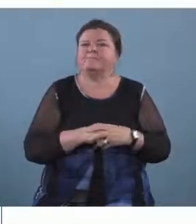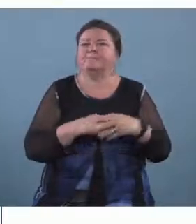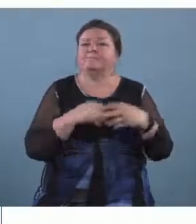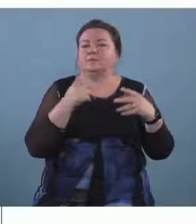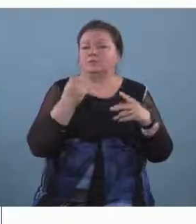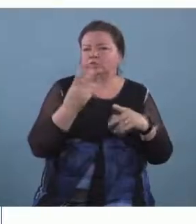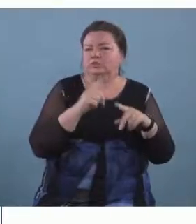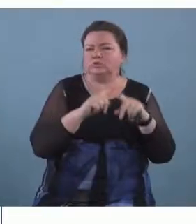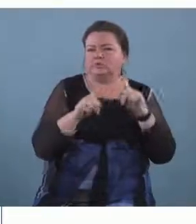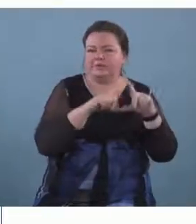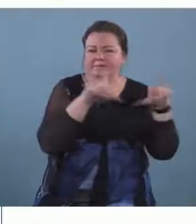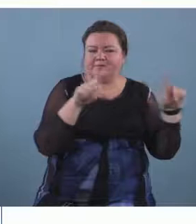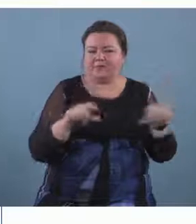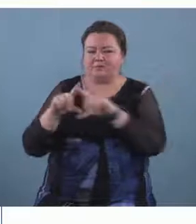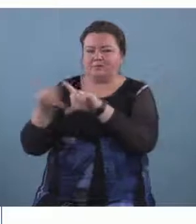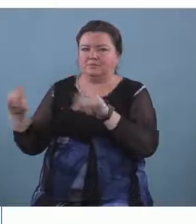flash cards for